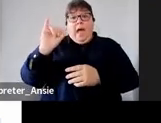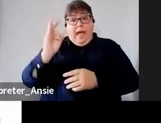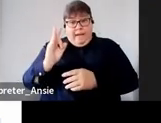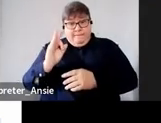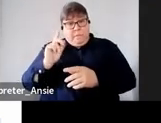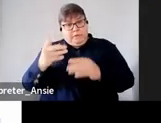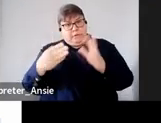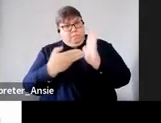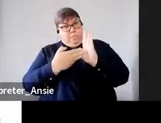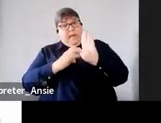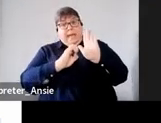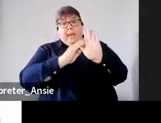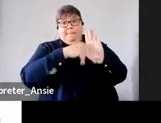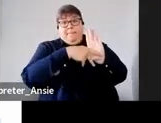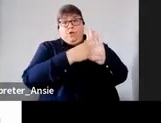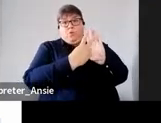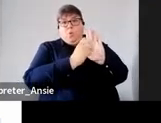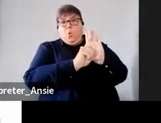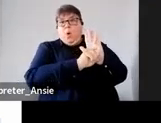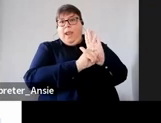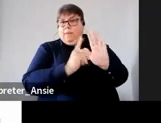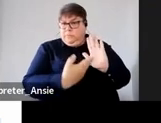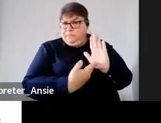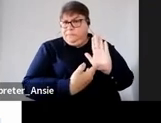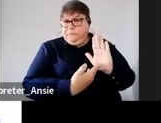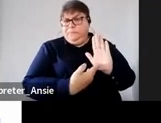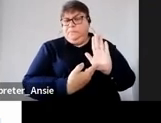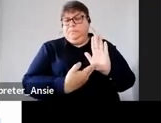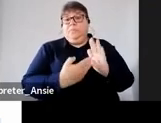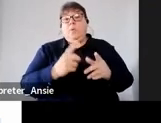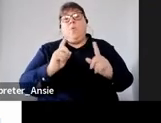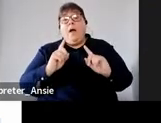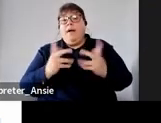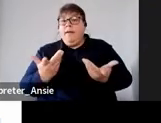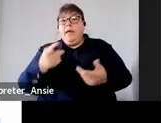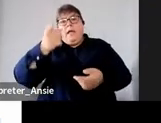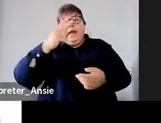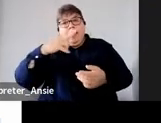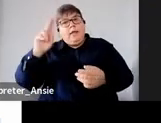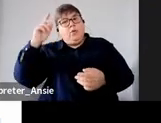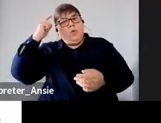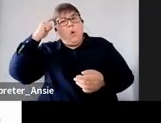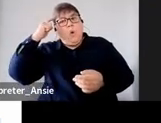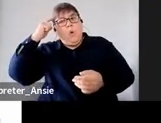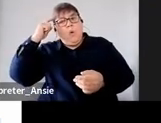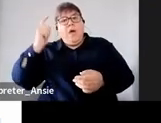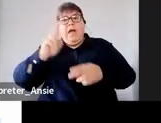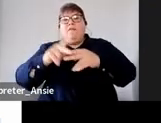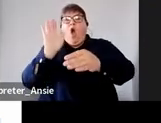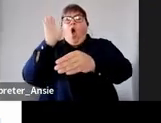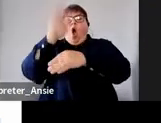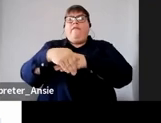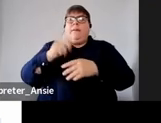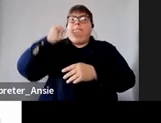and correct and be able to show because now what you need to know is that if you've overpaid or you've made double